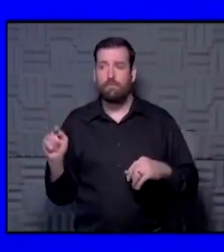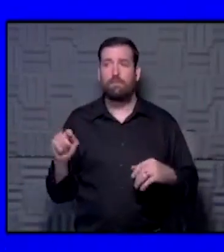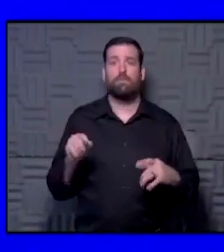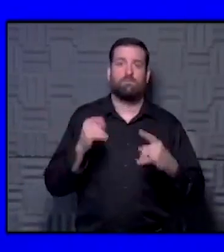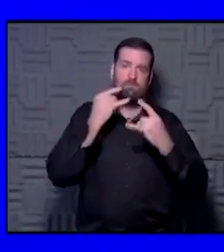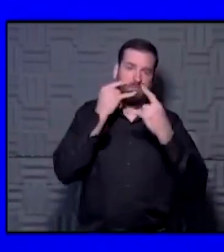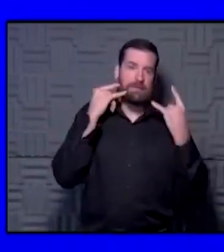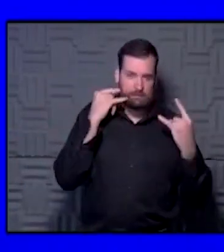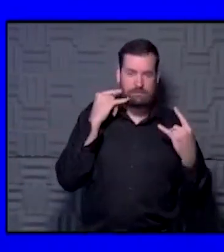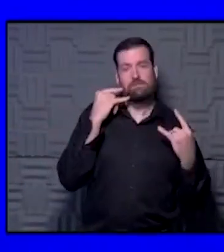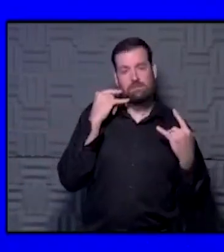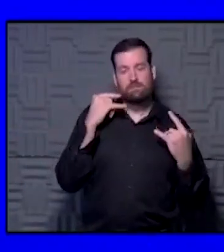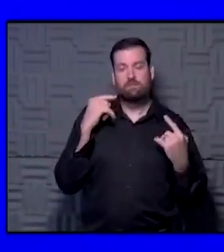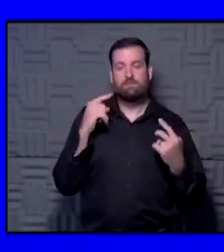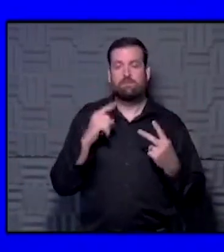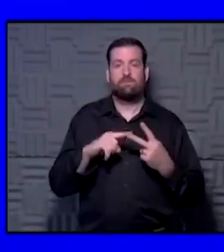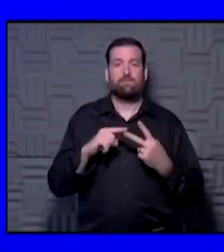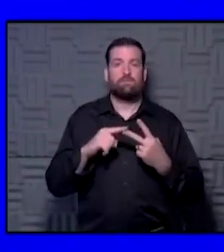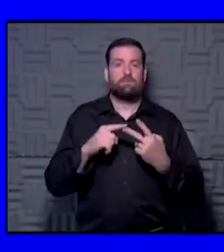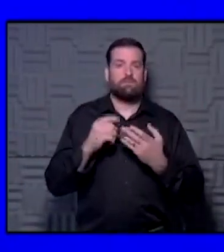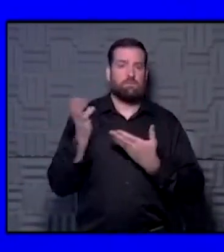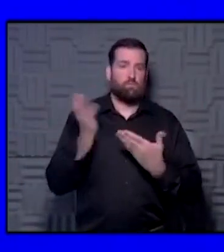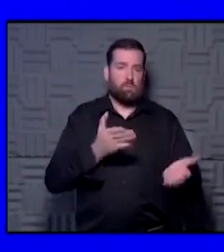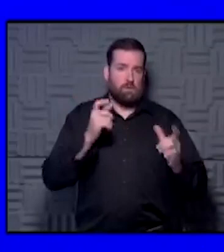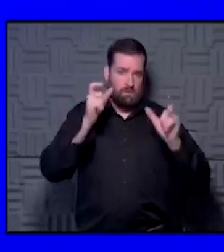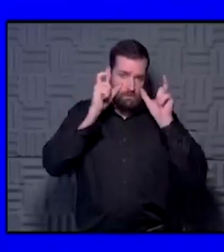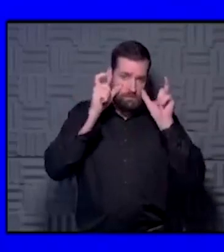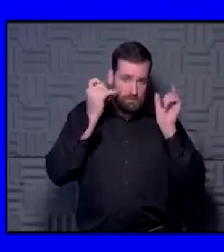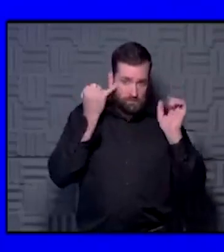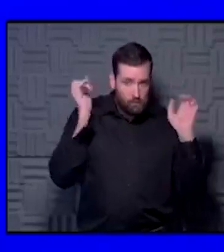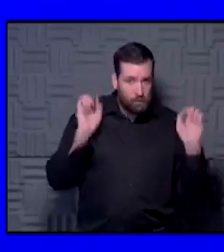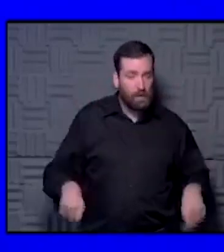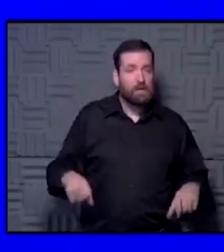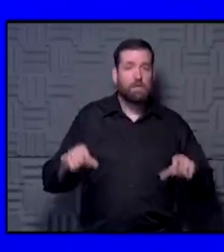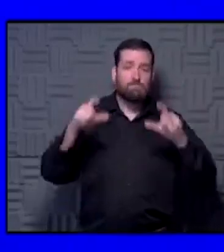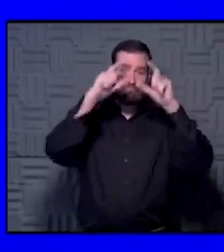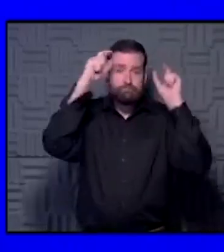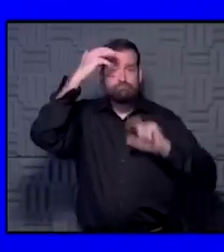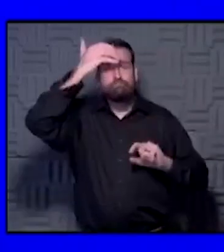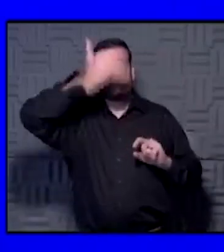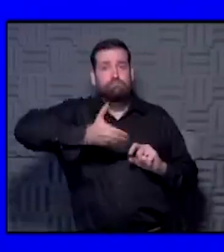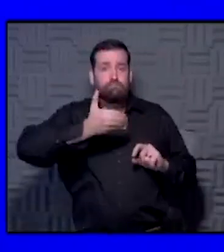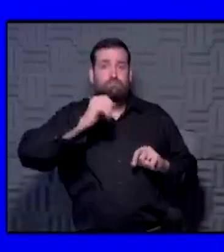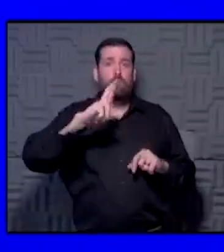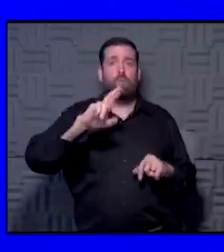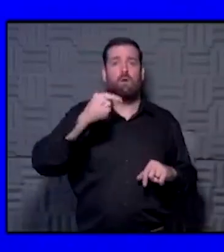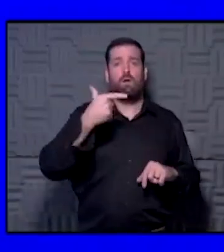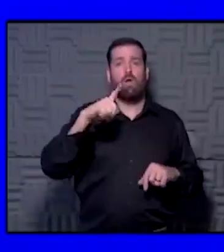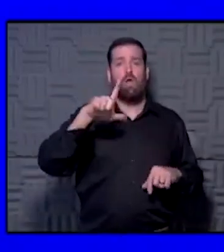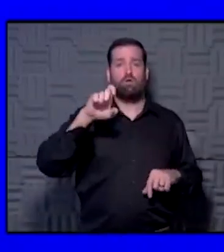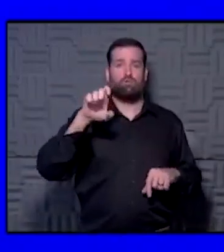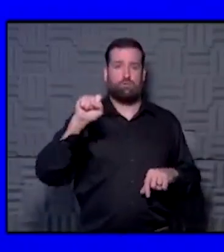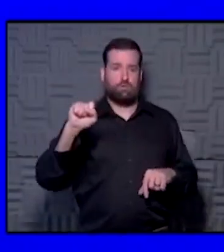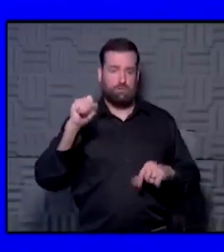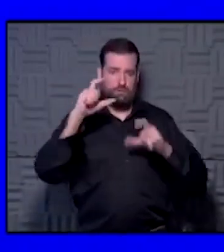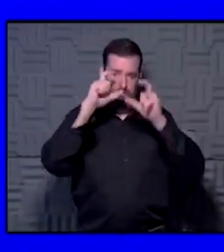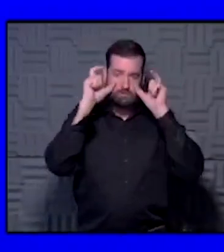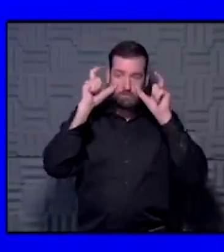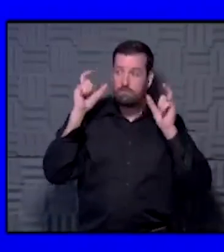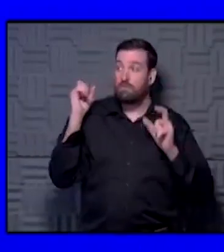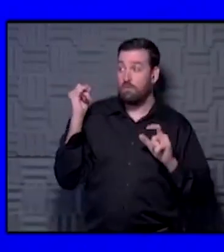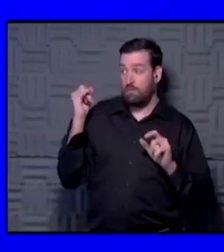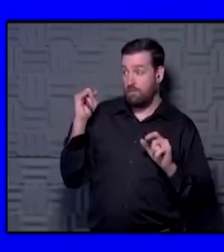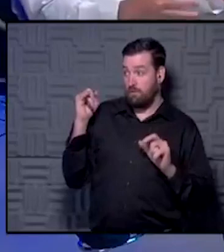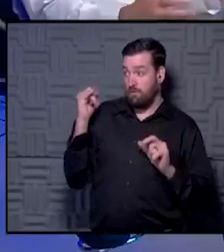have your mask on, bring eye protection if you can, either a face shield or goggles if you have them. If you can space